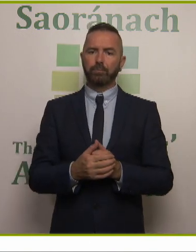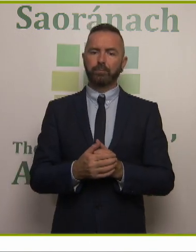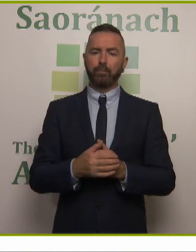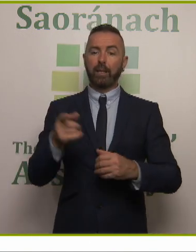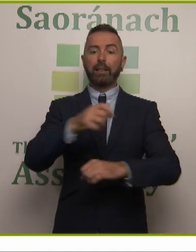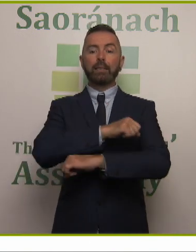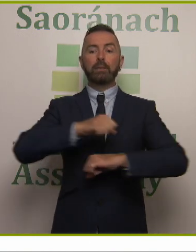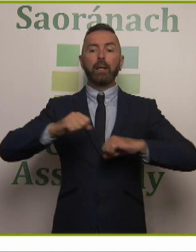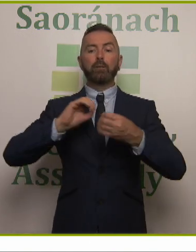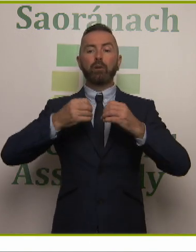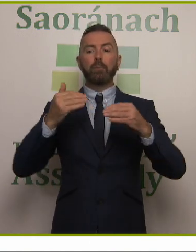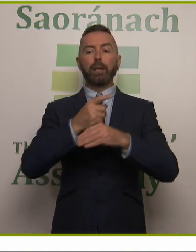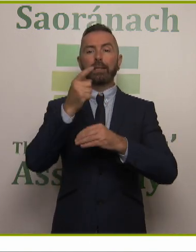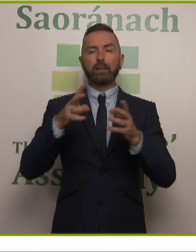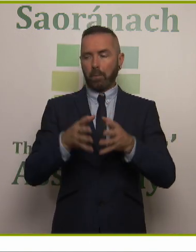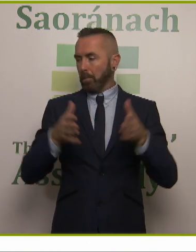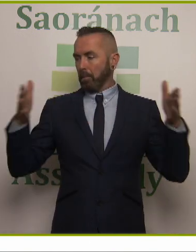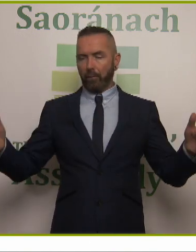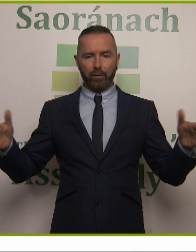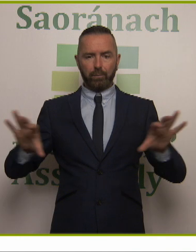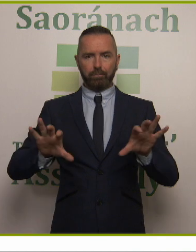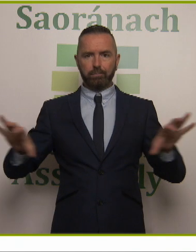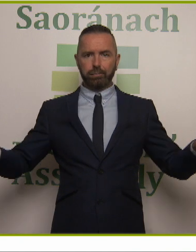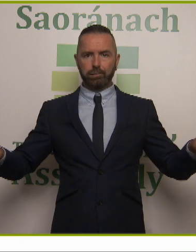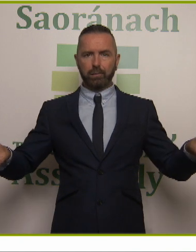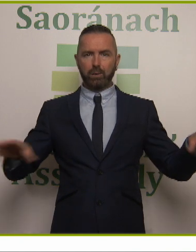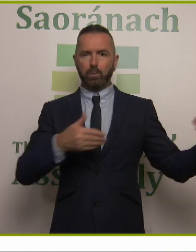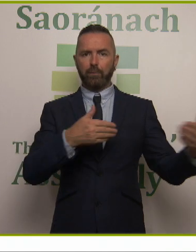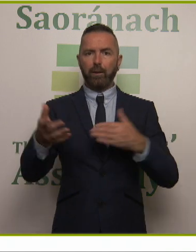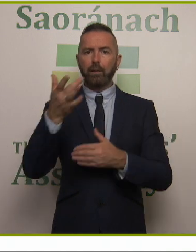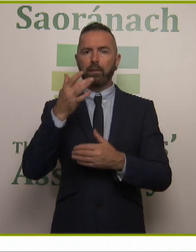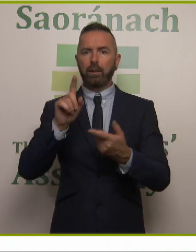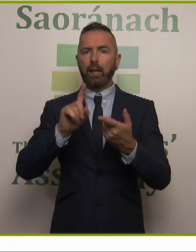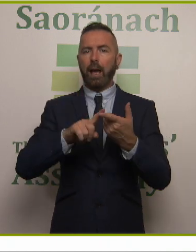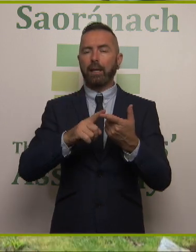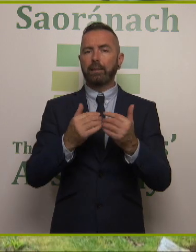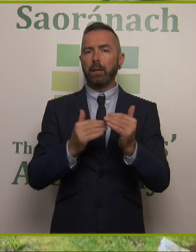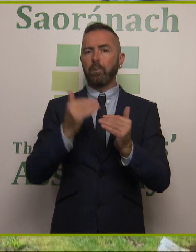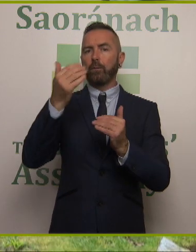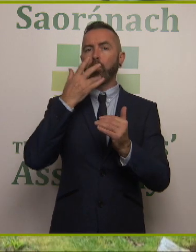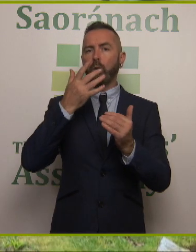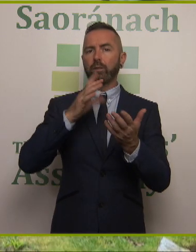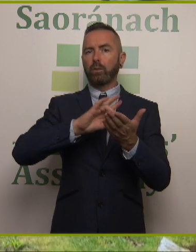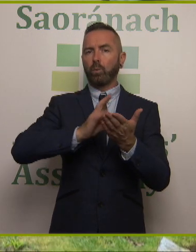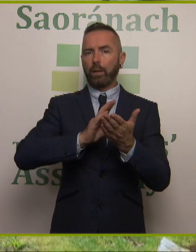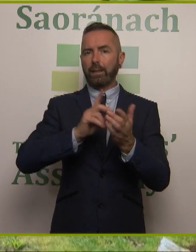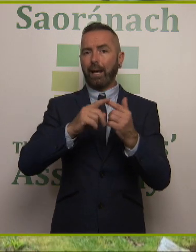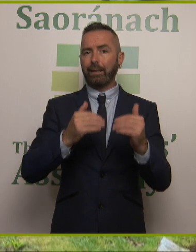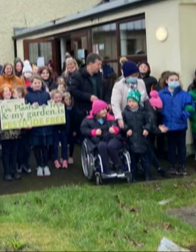created by these buffers provide opportunities to not alone improve water quality, but also to enhance local biodiversity.